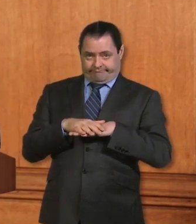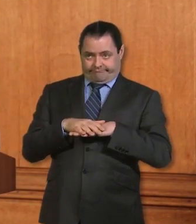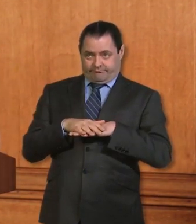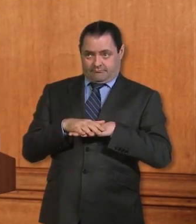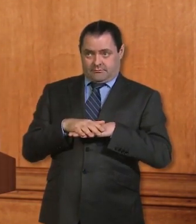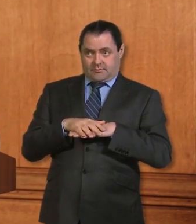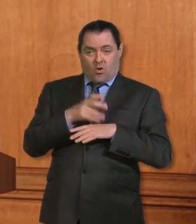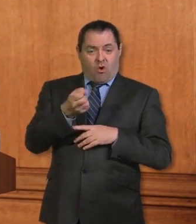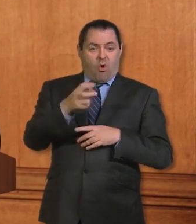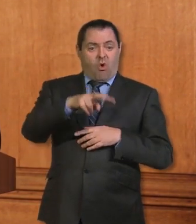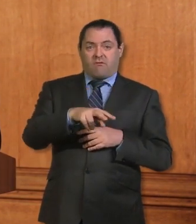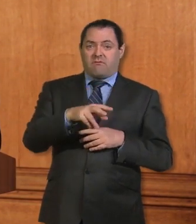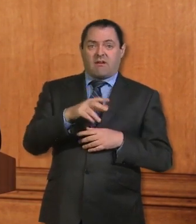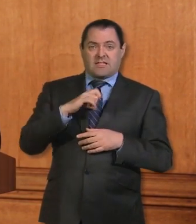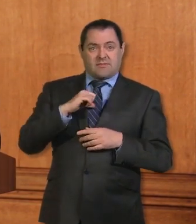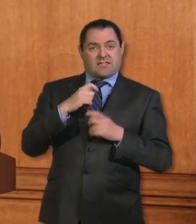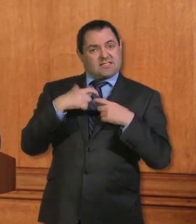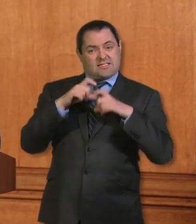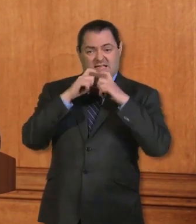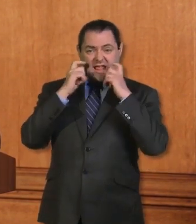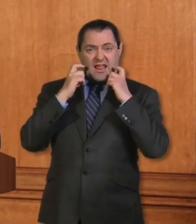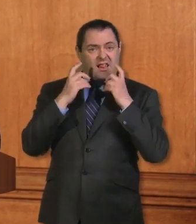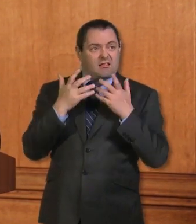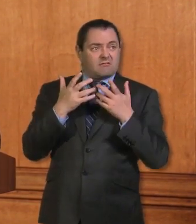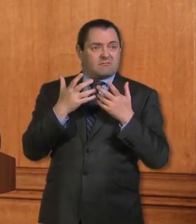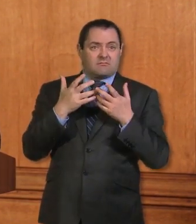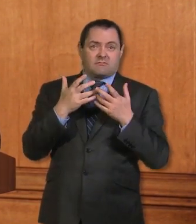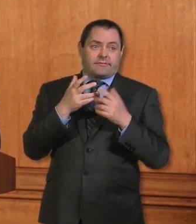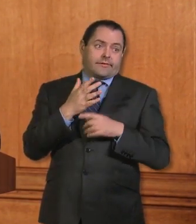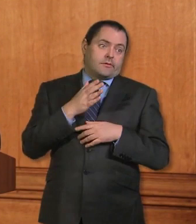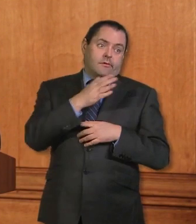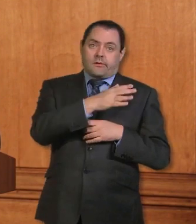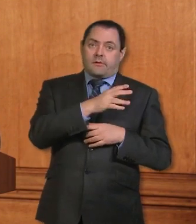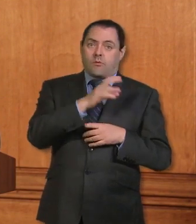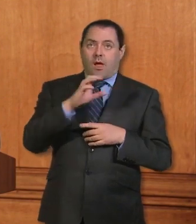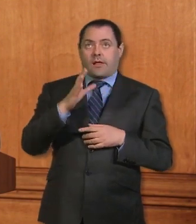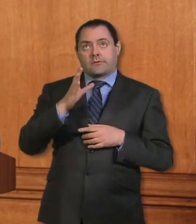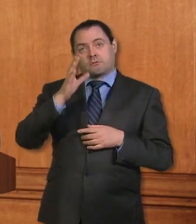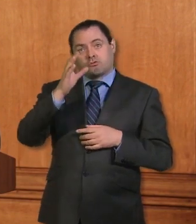And that would be just sensible and it would be protective of both them and other people and courteous too.